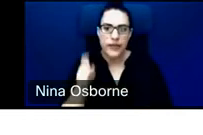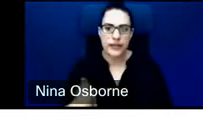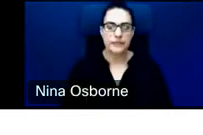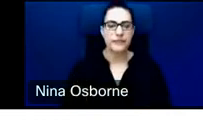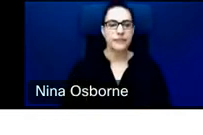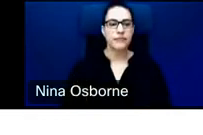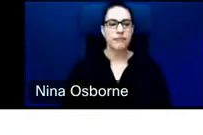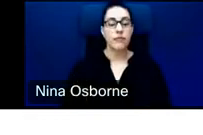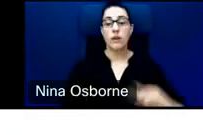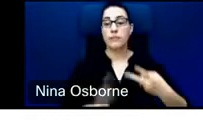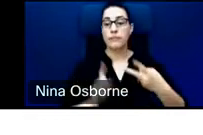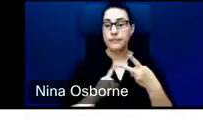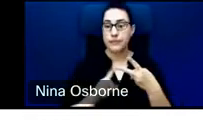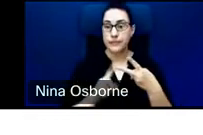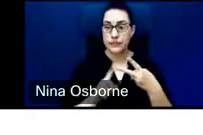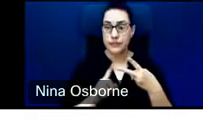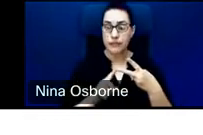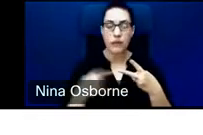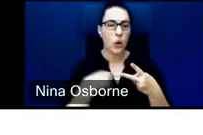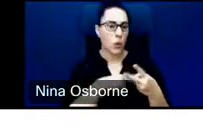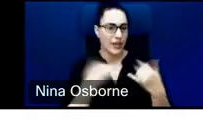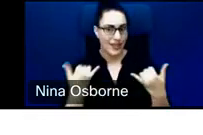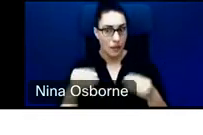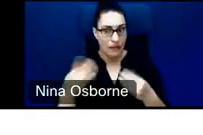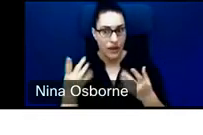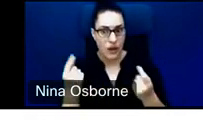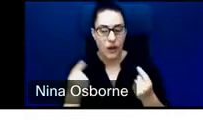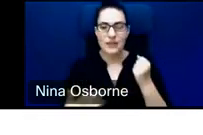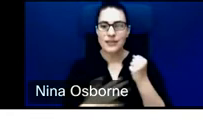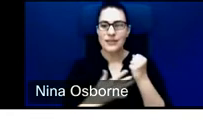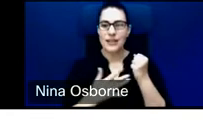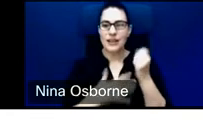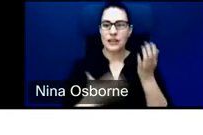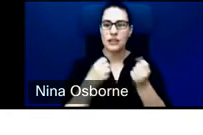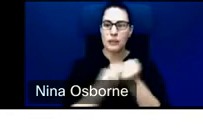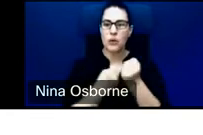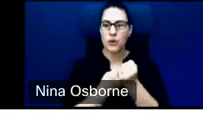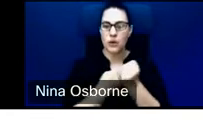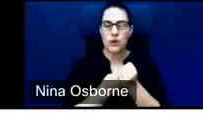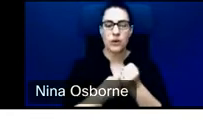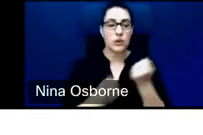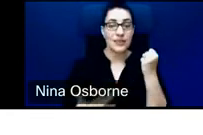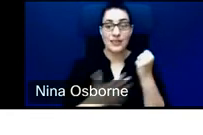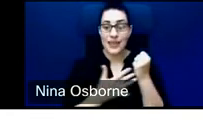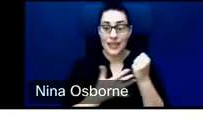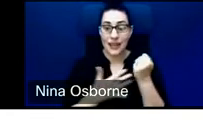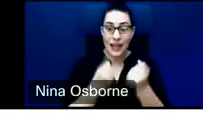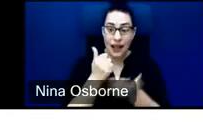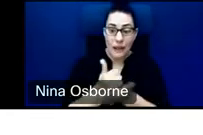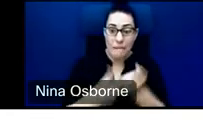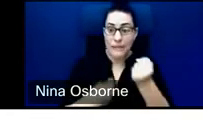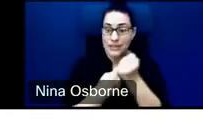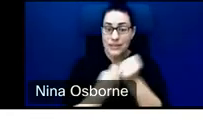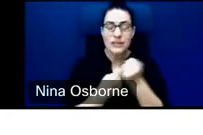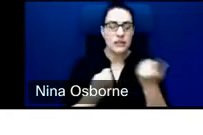couldn't provide in the past is technical assistance. So I think technical assistance is a wonderful thing because many before when we